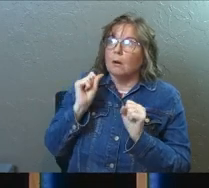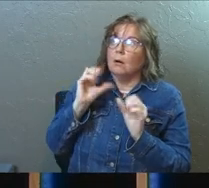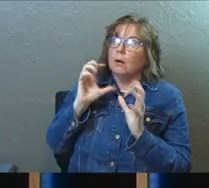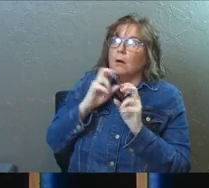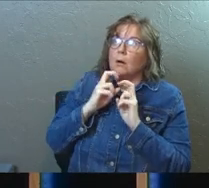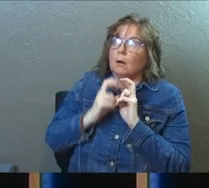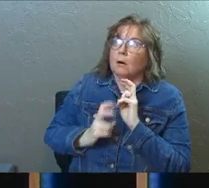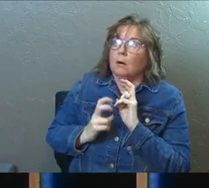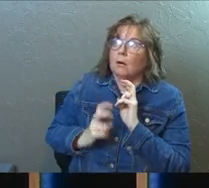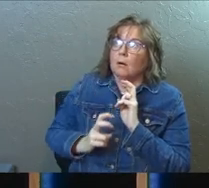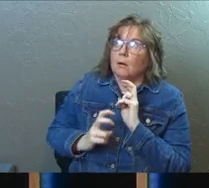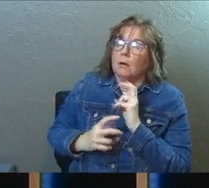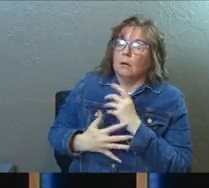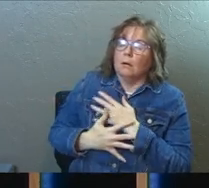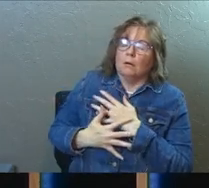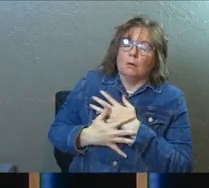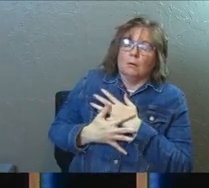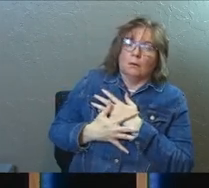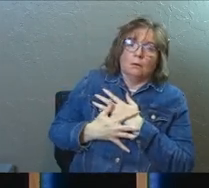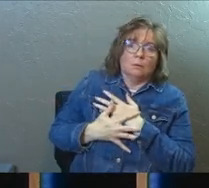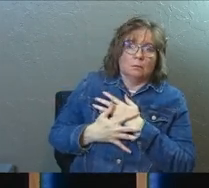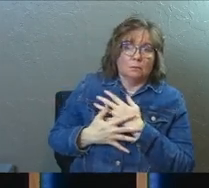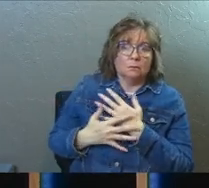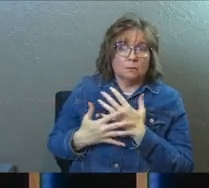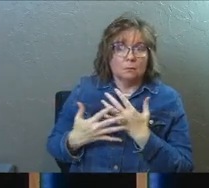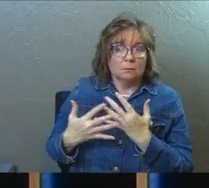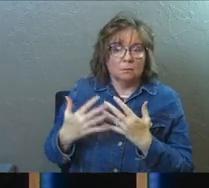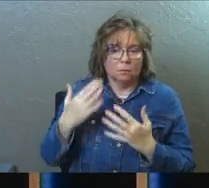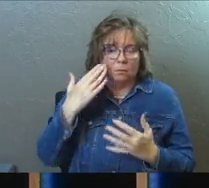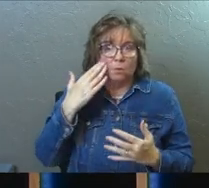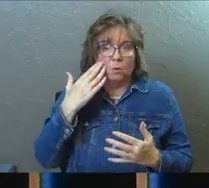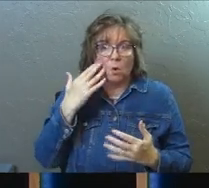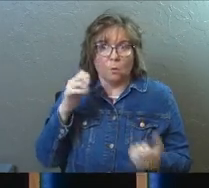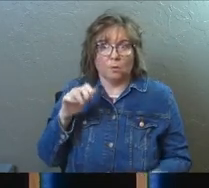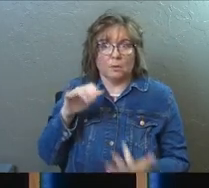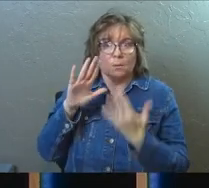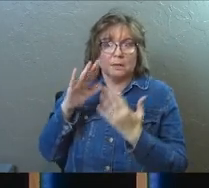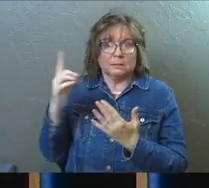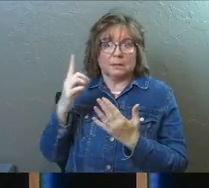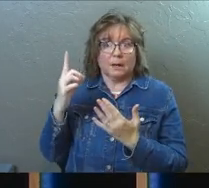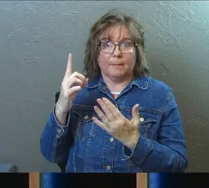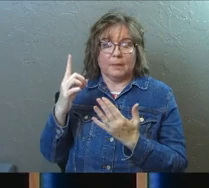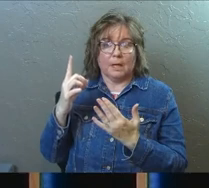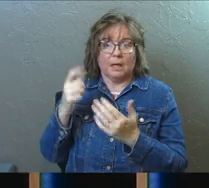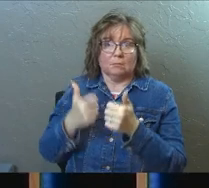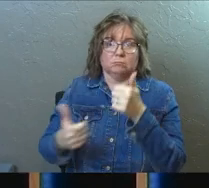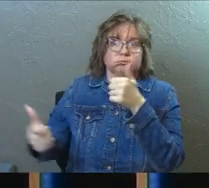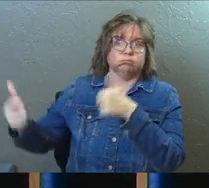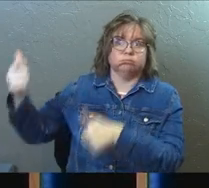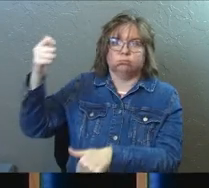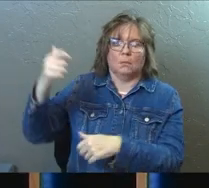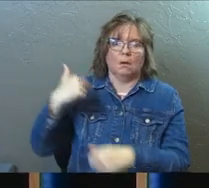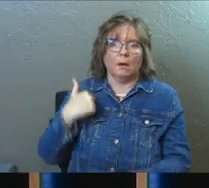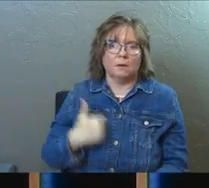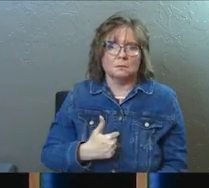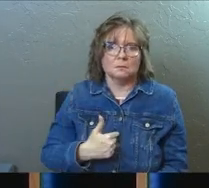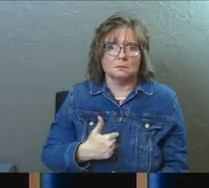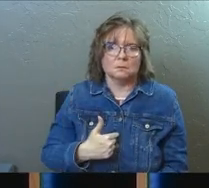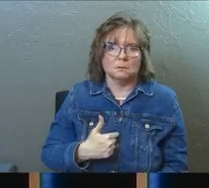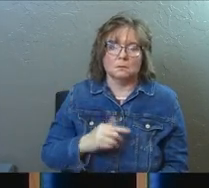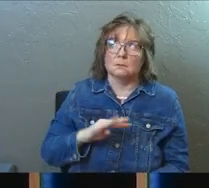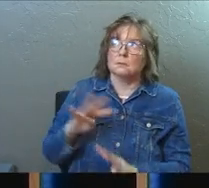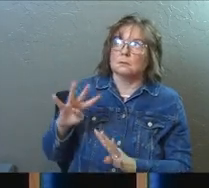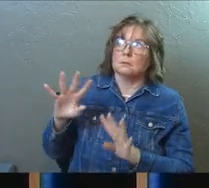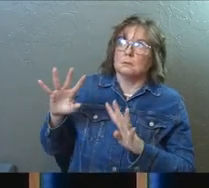awe, holy fear. We know we're in the presence of something that is beyond us. And